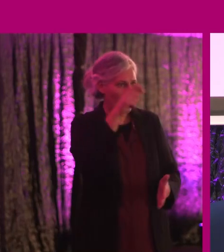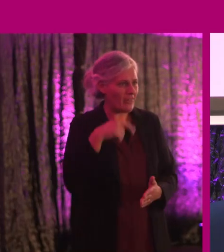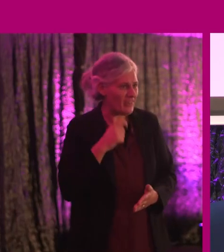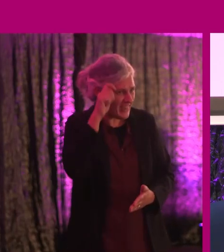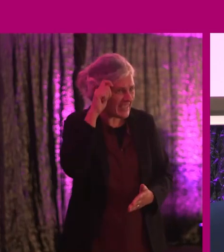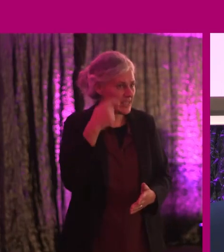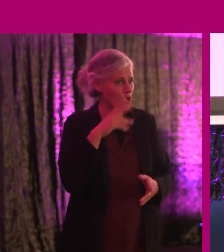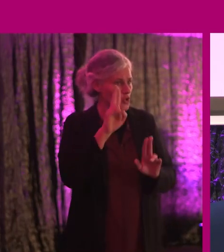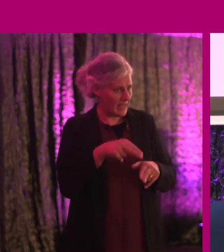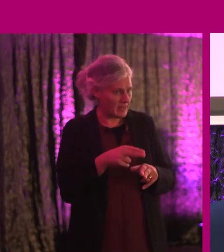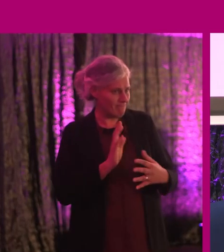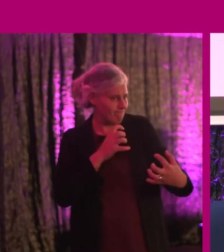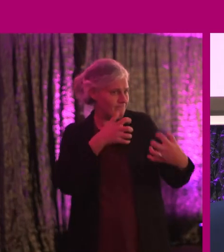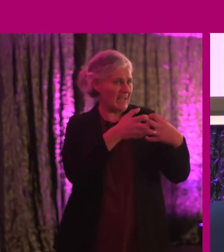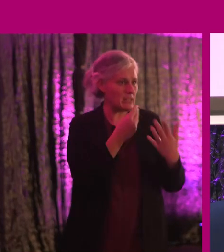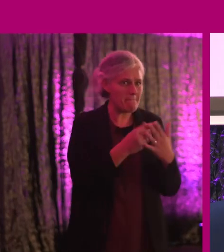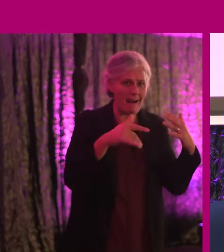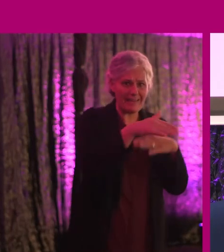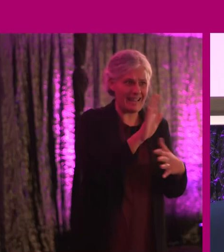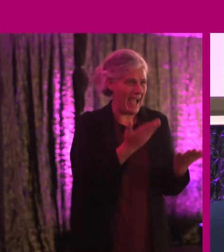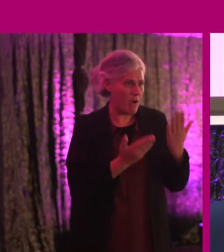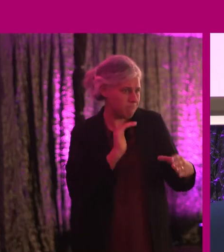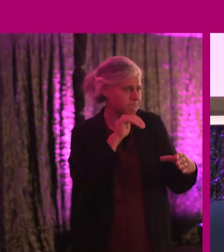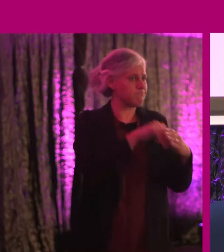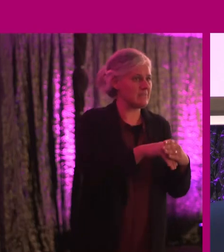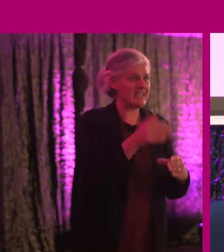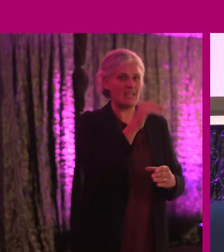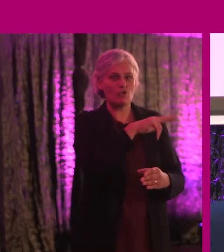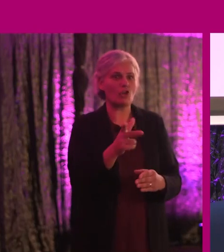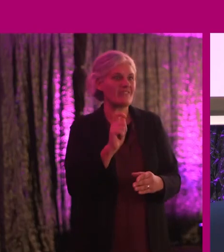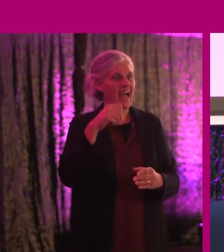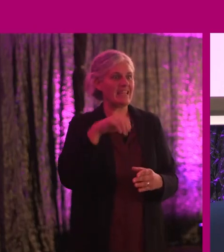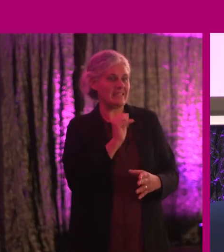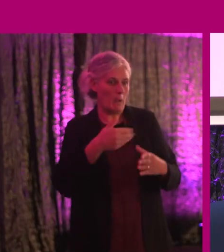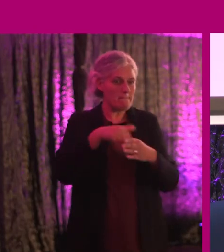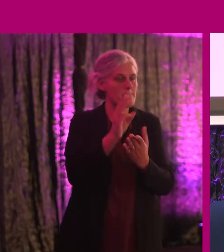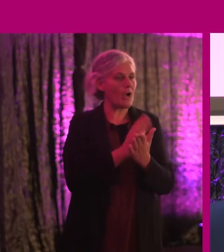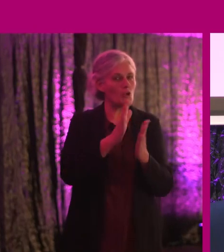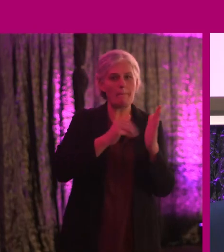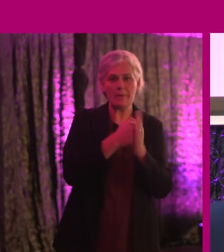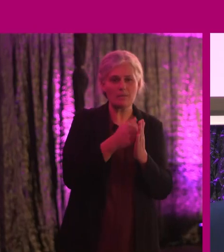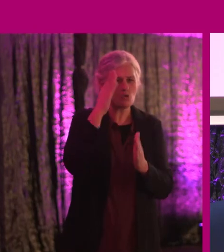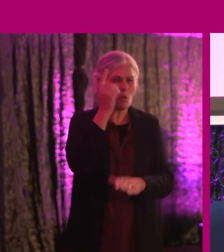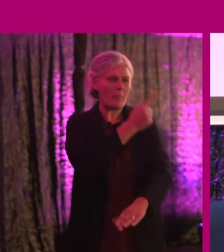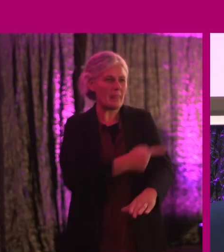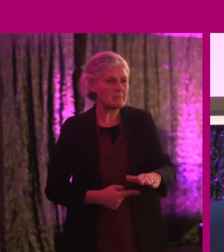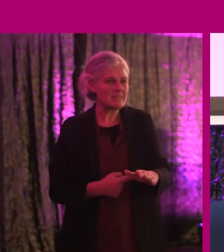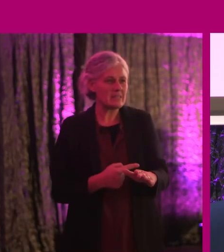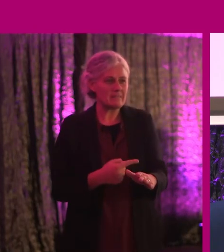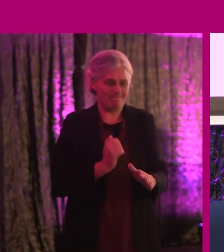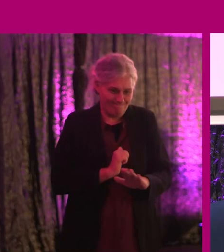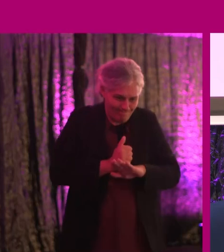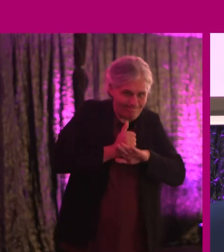that you are going to serve that market if you do not have the talent in your business? And do you know that disability is a